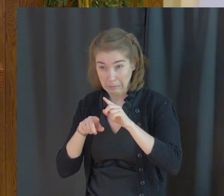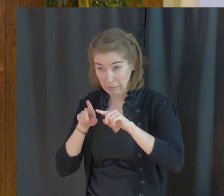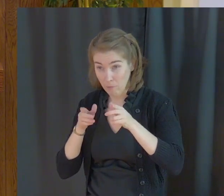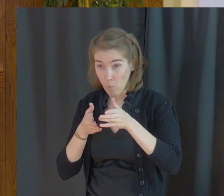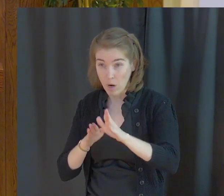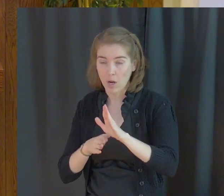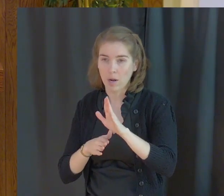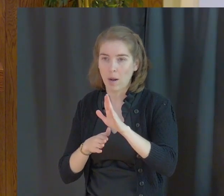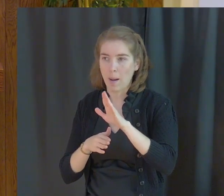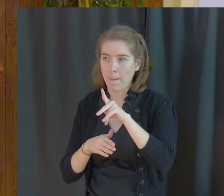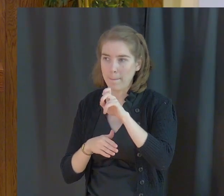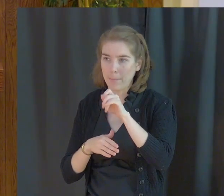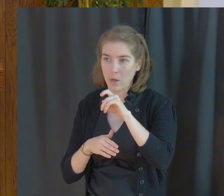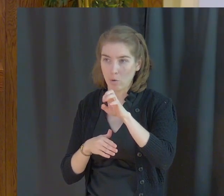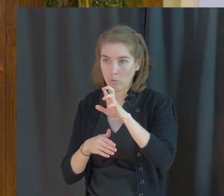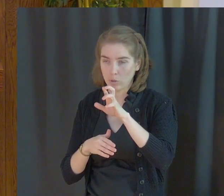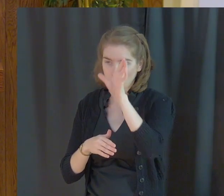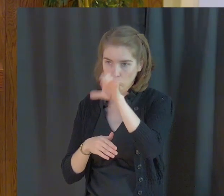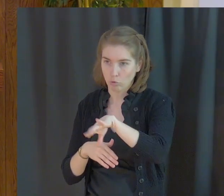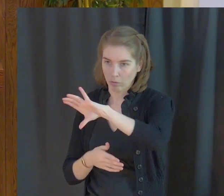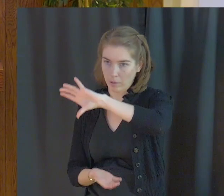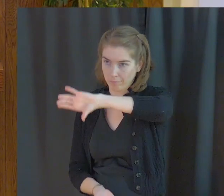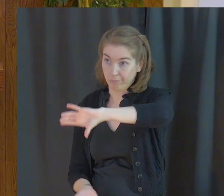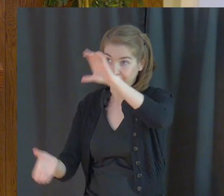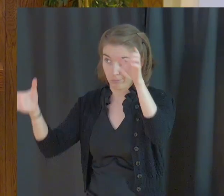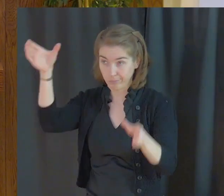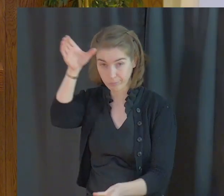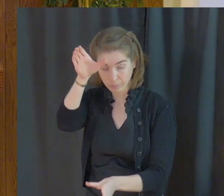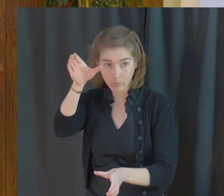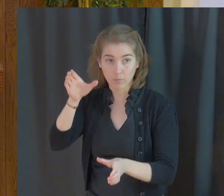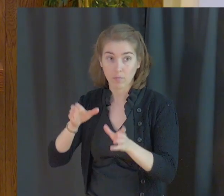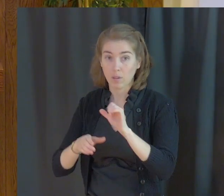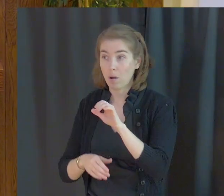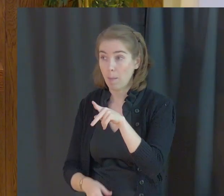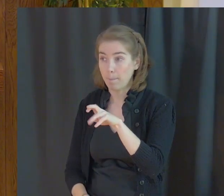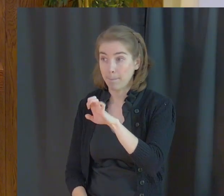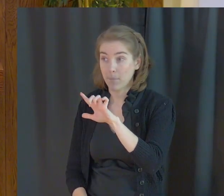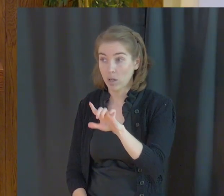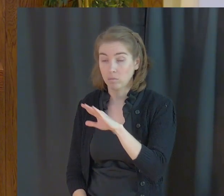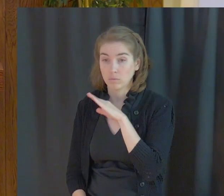was crucified upside down. Paul was beheaded